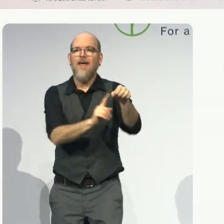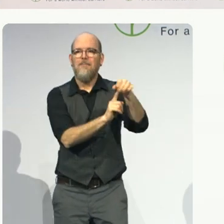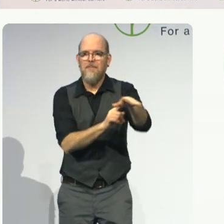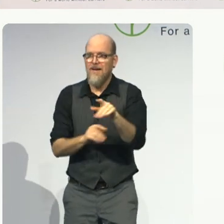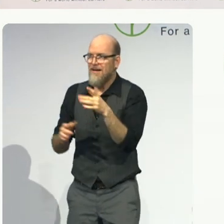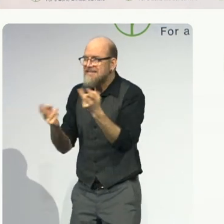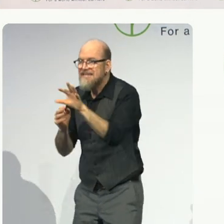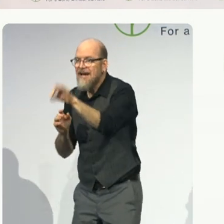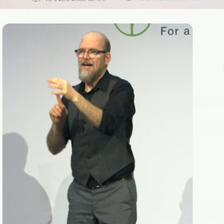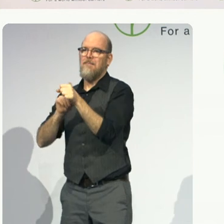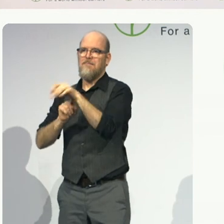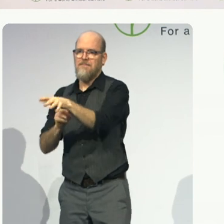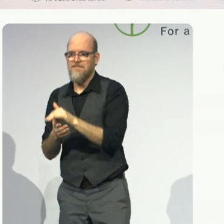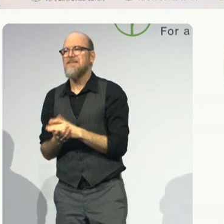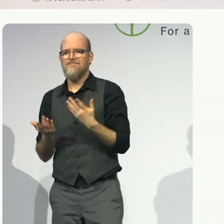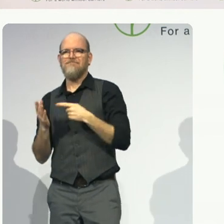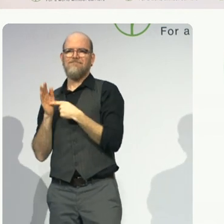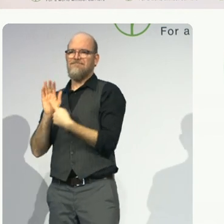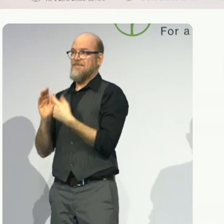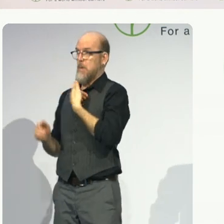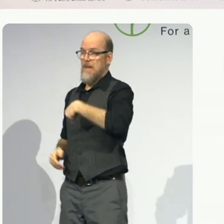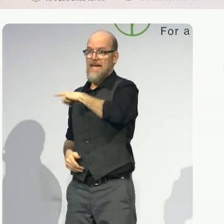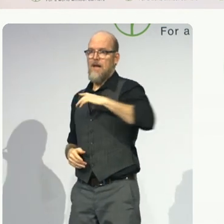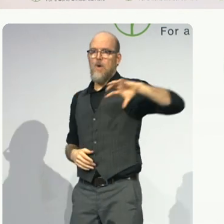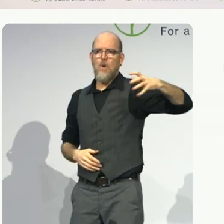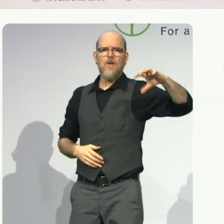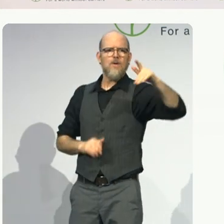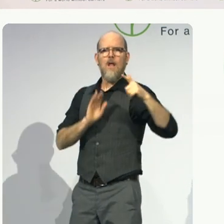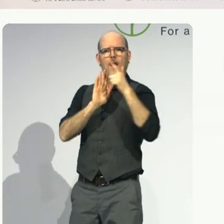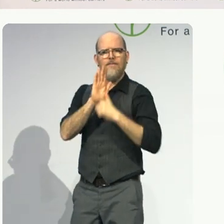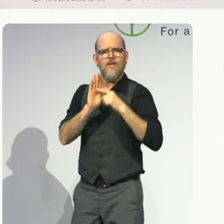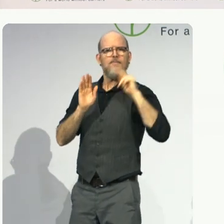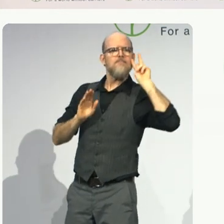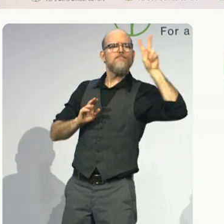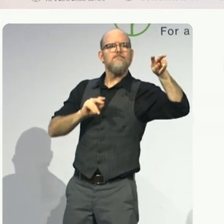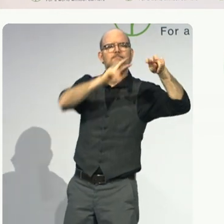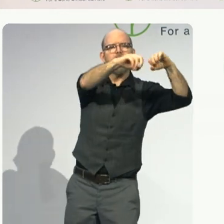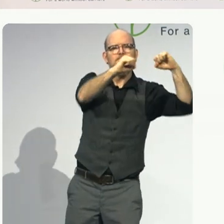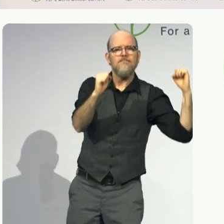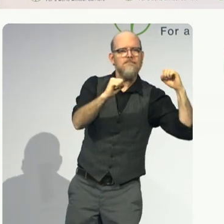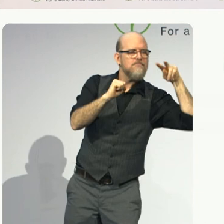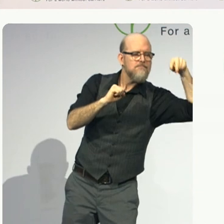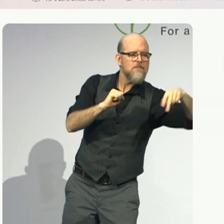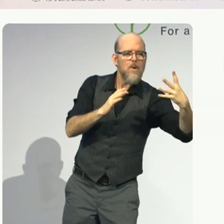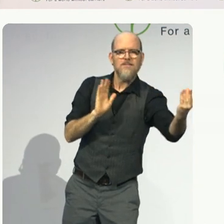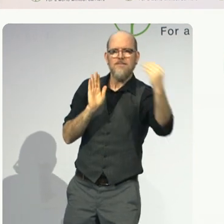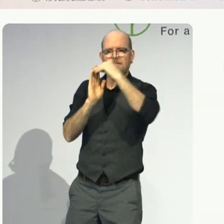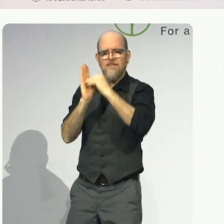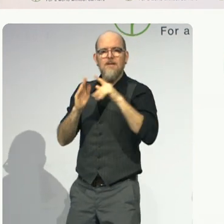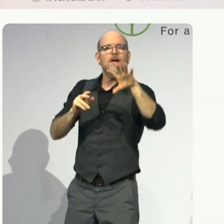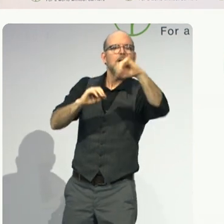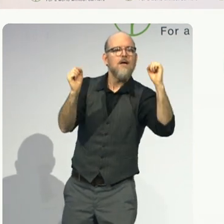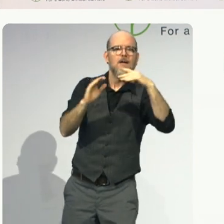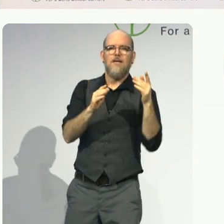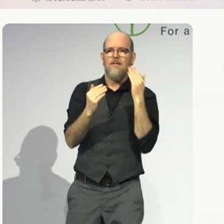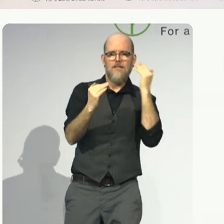We review all countries' laws. I'm going to show you some early slides. And for those who want to dive deep